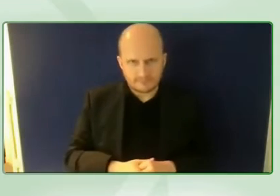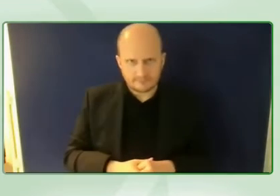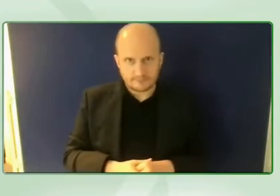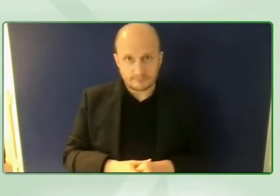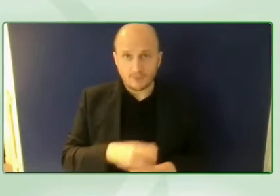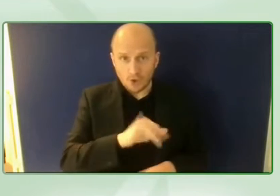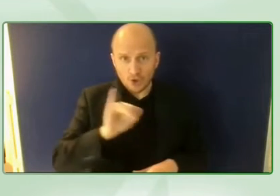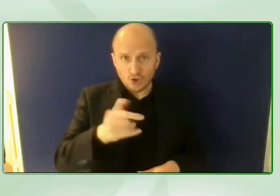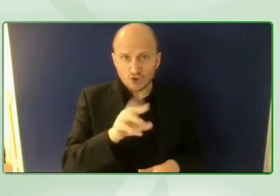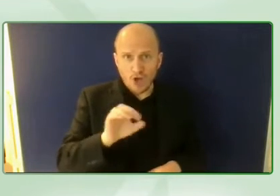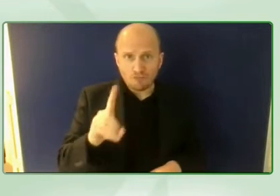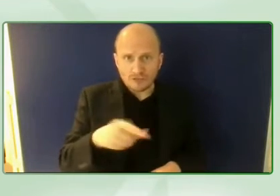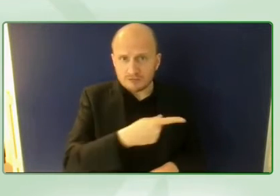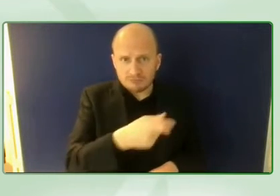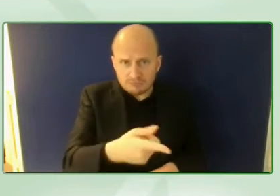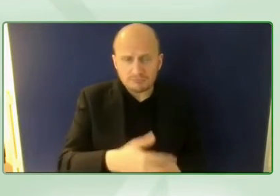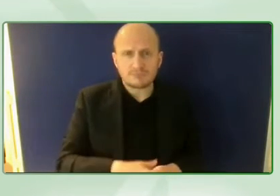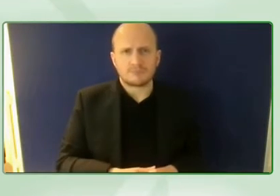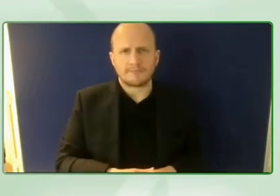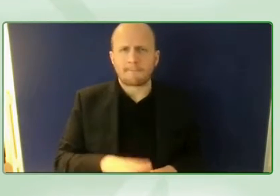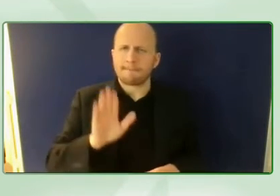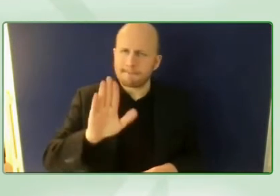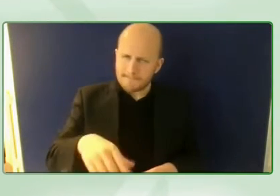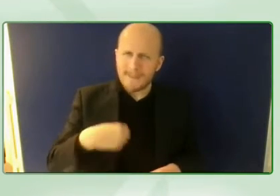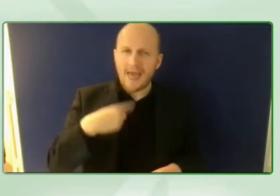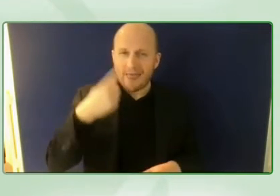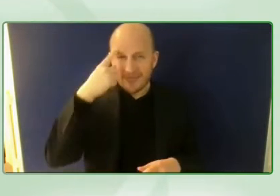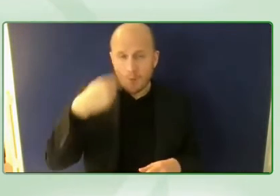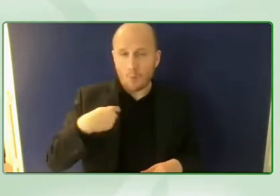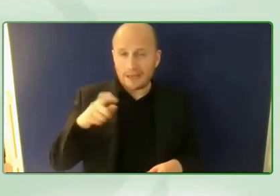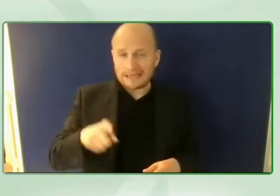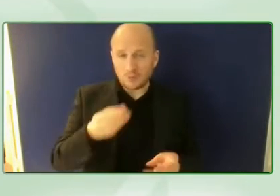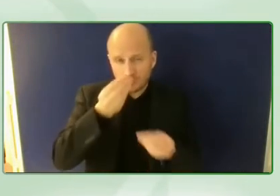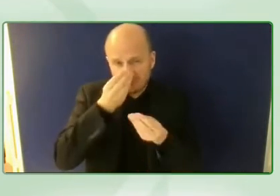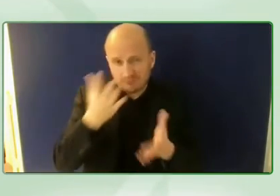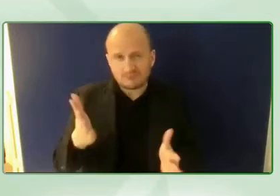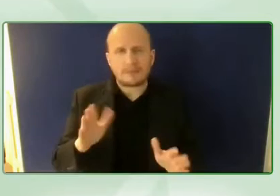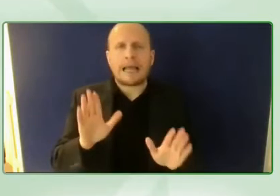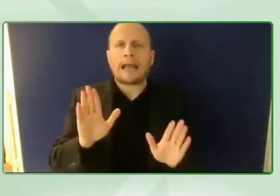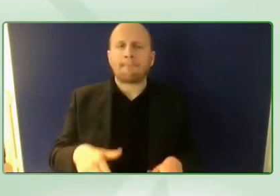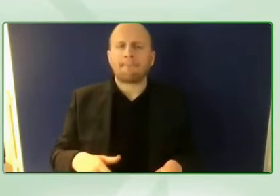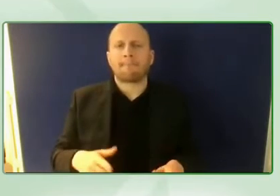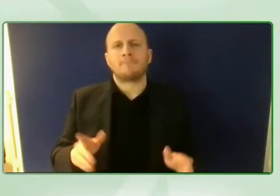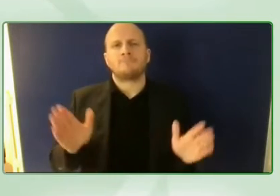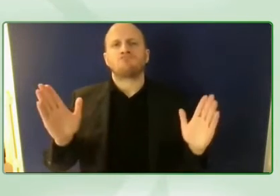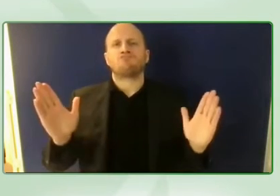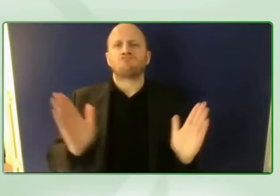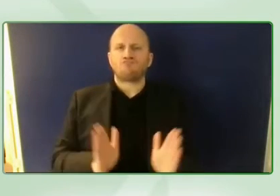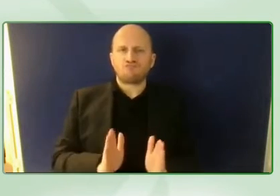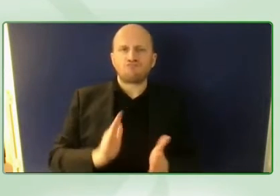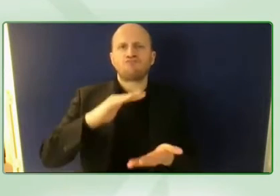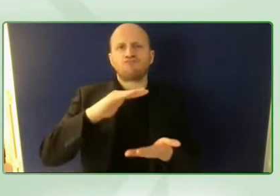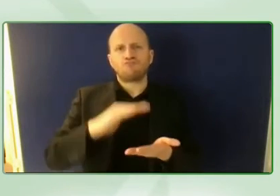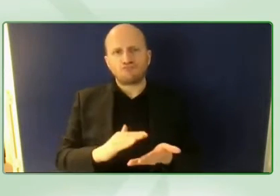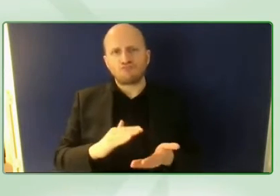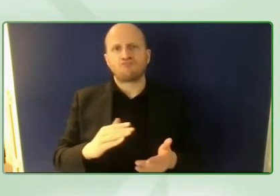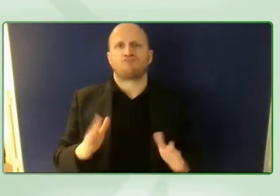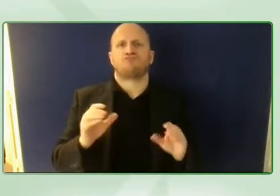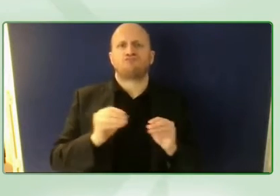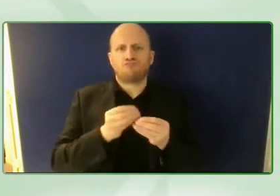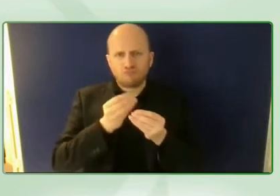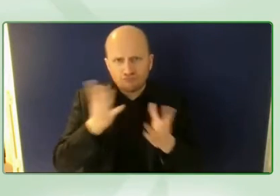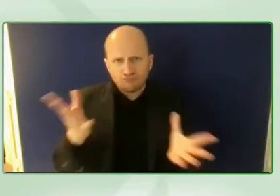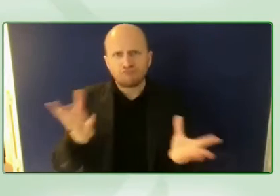keeping the message simple um in vienna i'm sure you have you know a wide range of technical agencies and same here in geneva